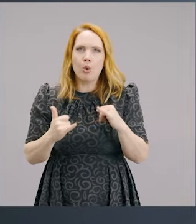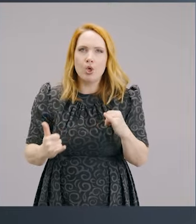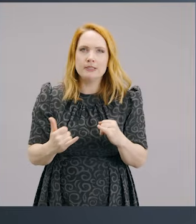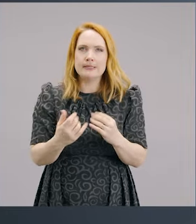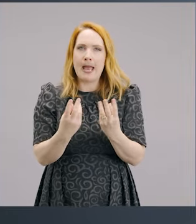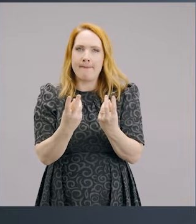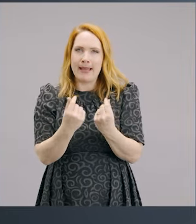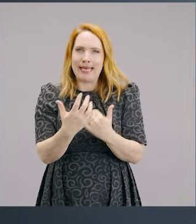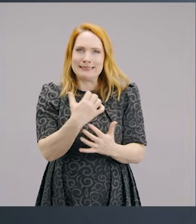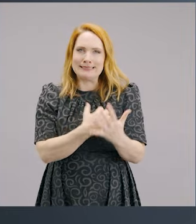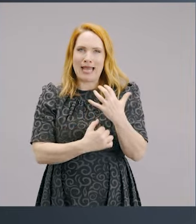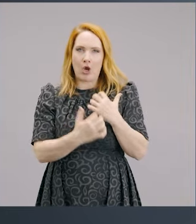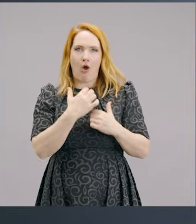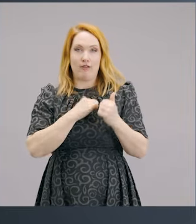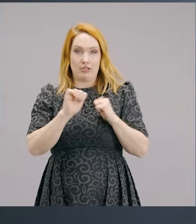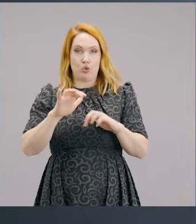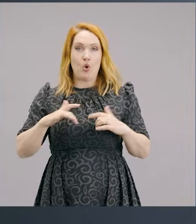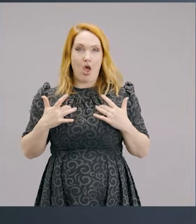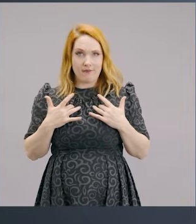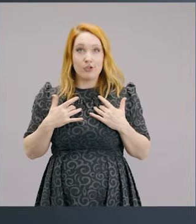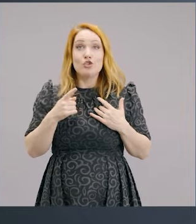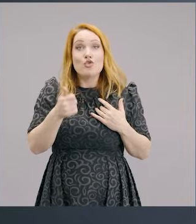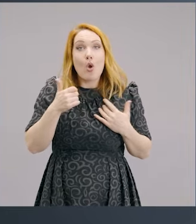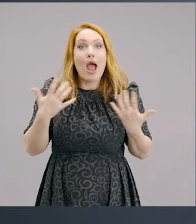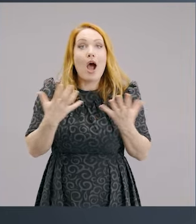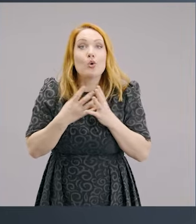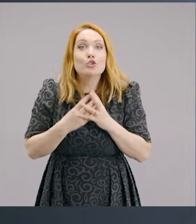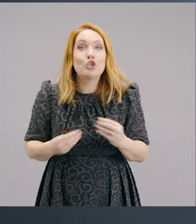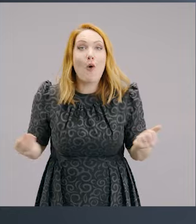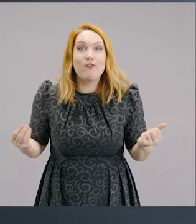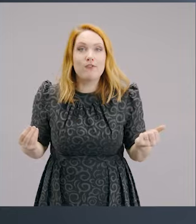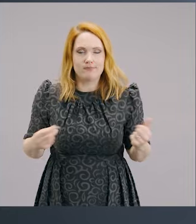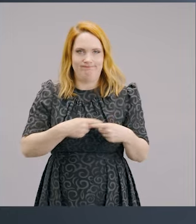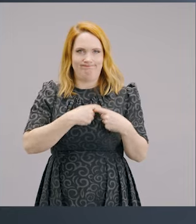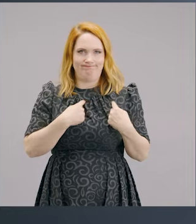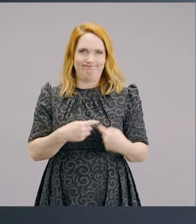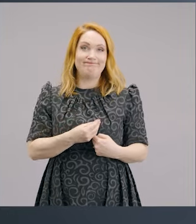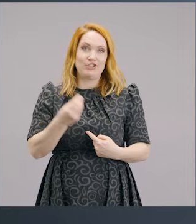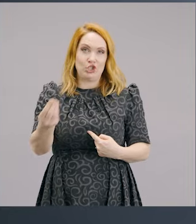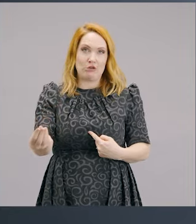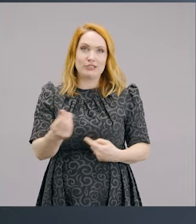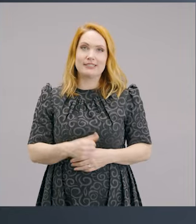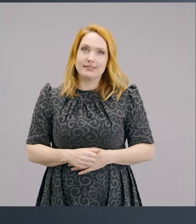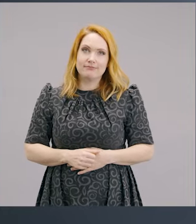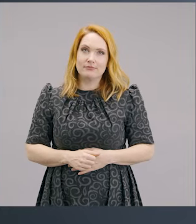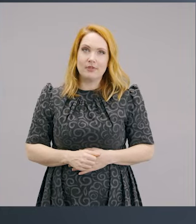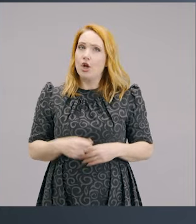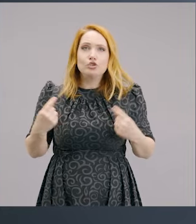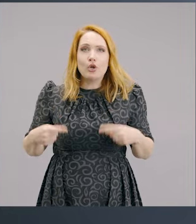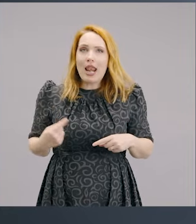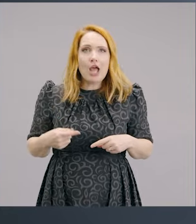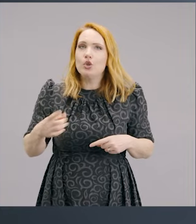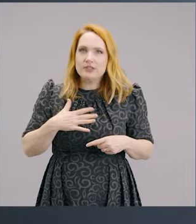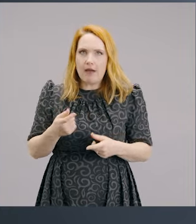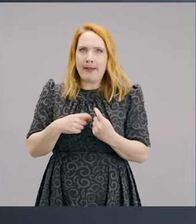of your heart. And do you know what the remedy is? The remedy is generosity. Don't ever let yourself